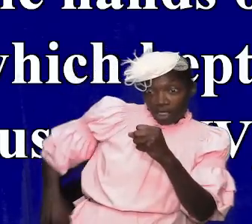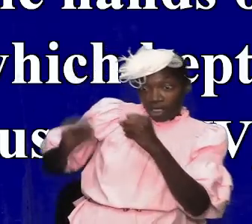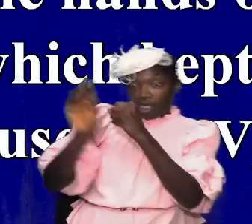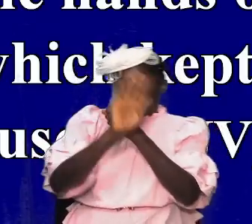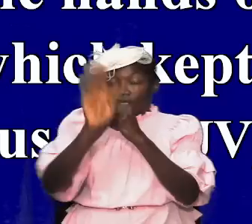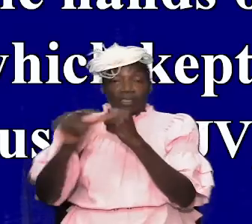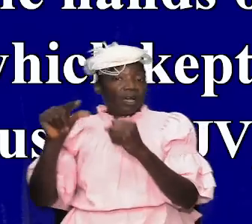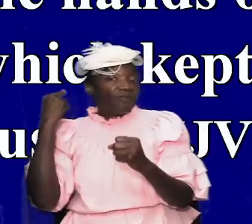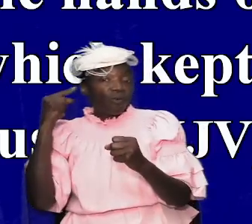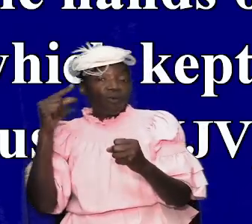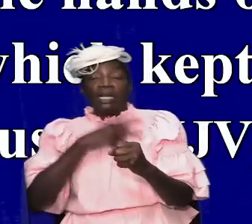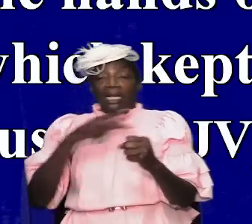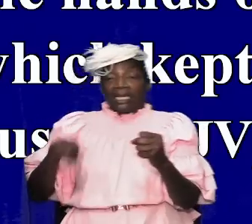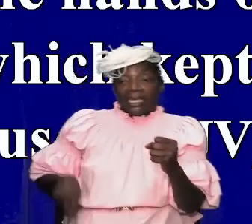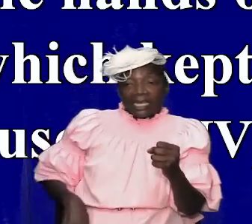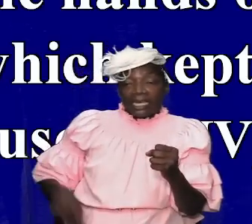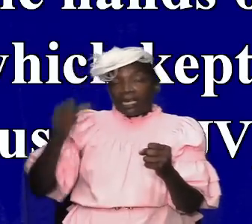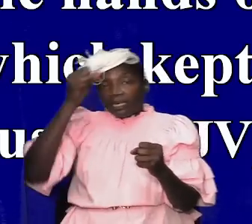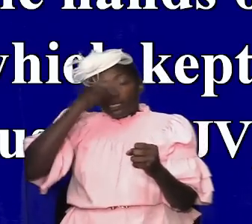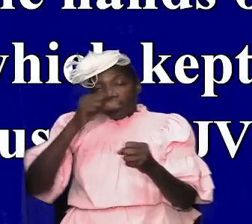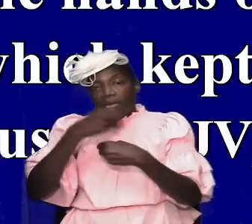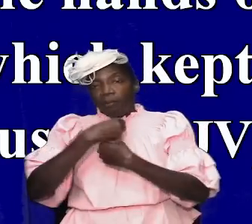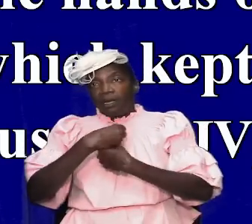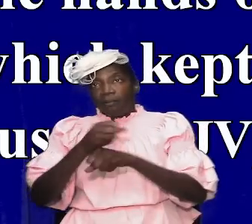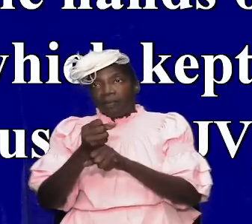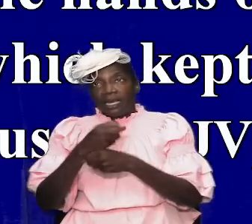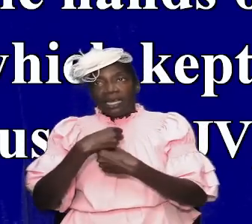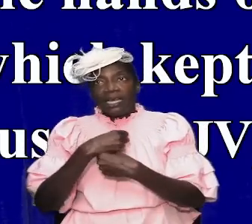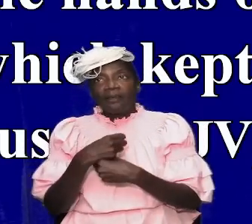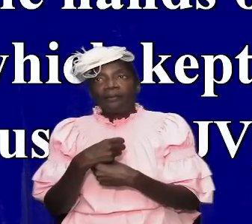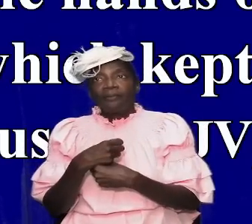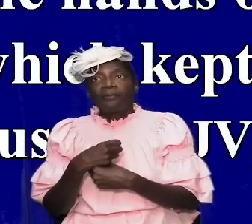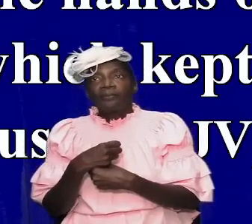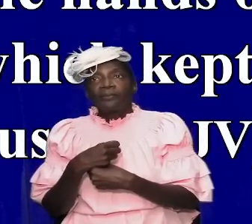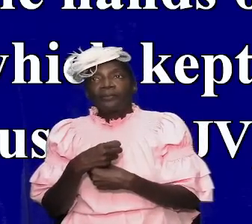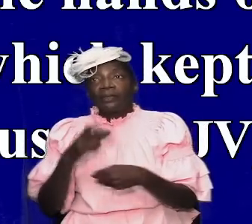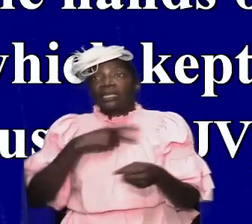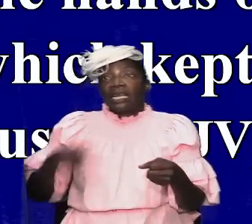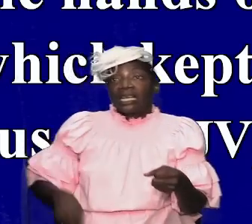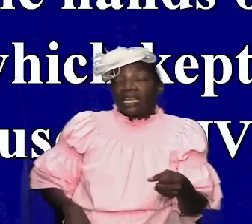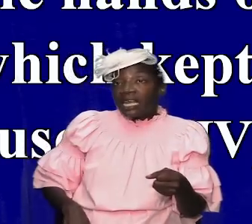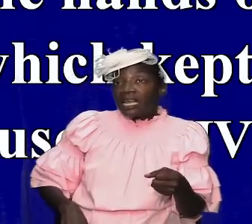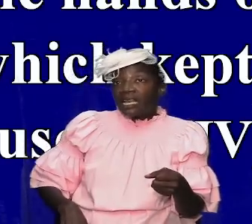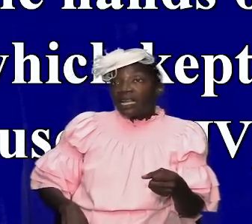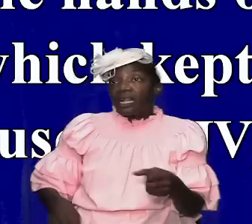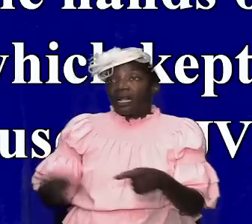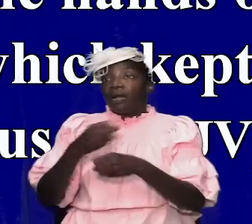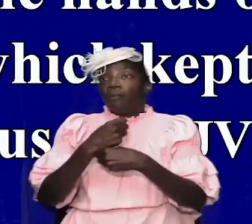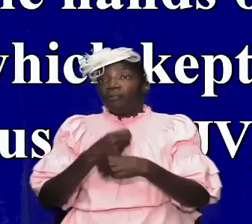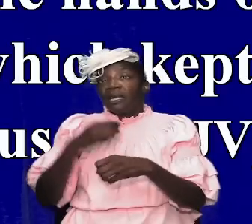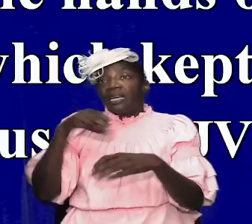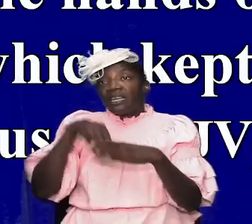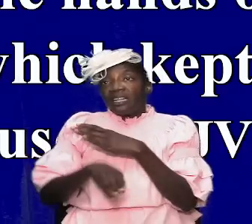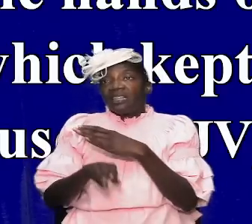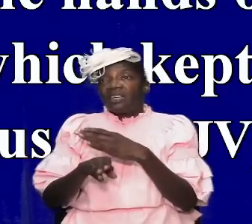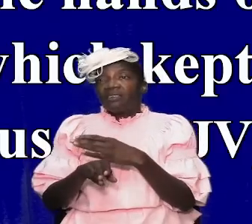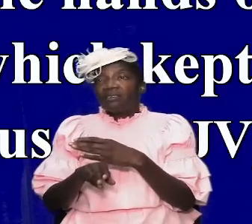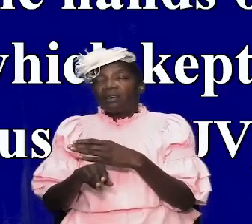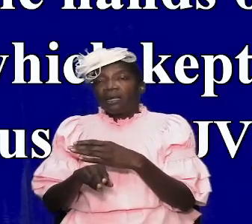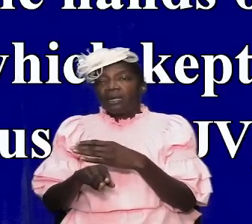had made and so this is where we are now in verse 27 and king rehoboam made in their stead